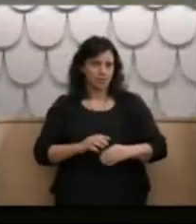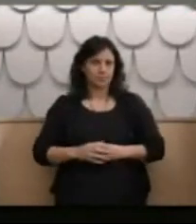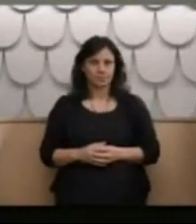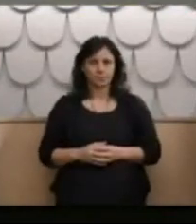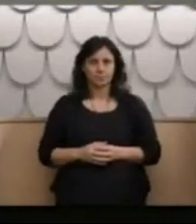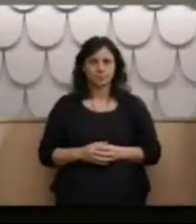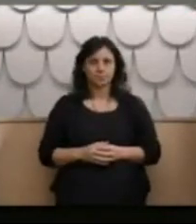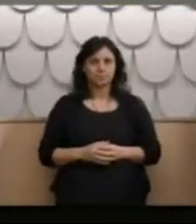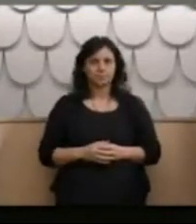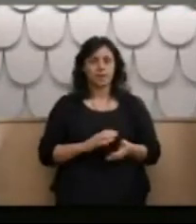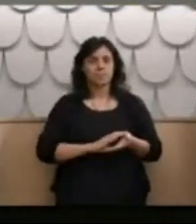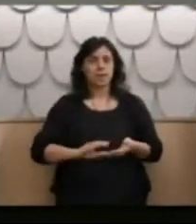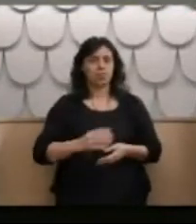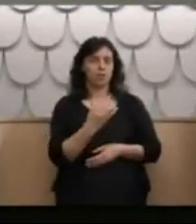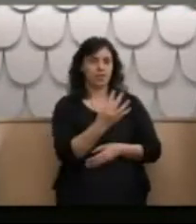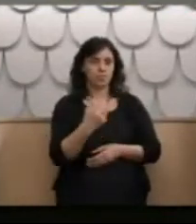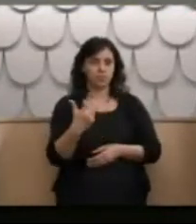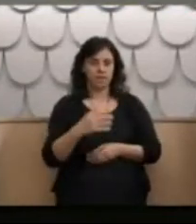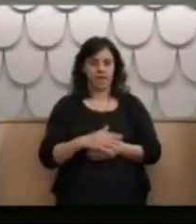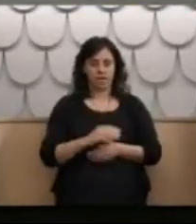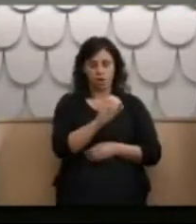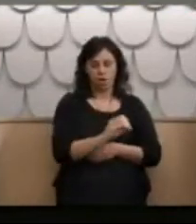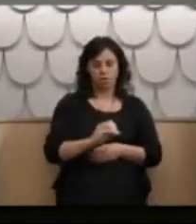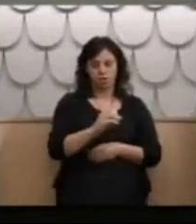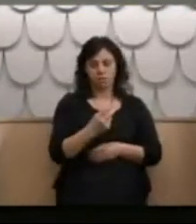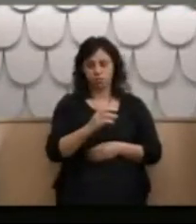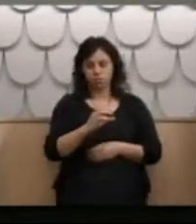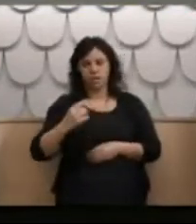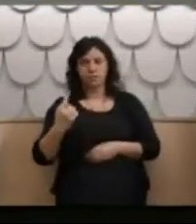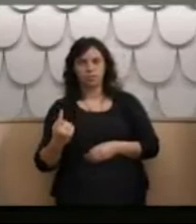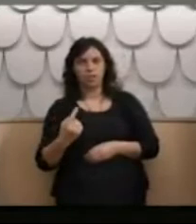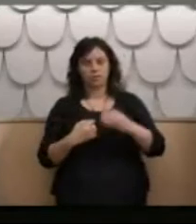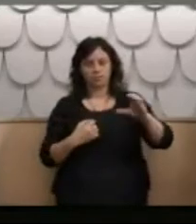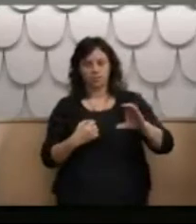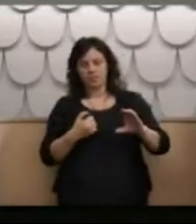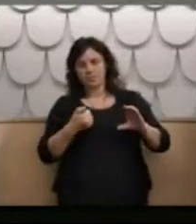Paragraph 48. In October 2001, I received $64